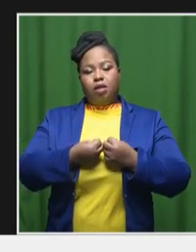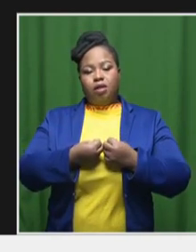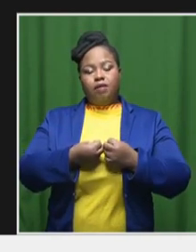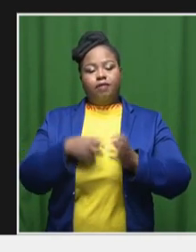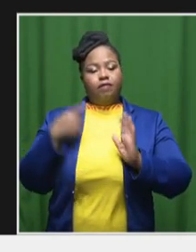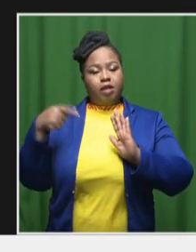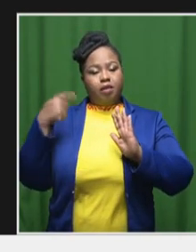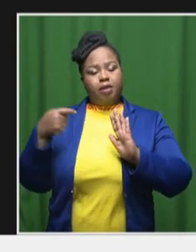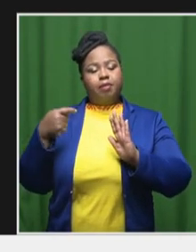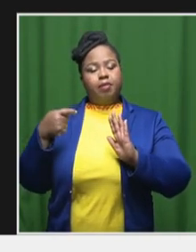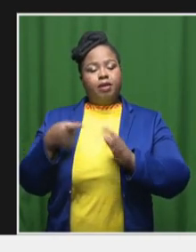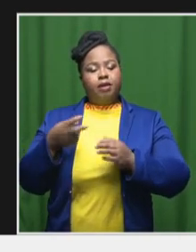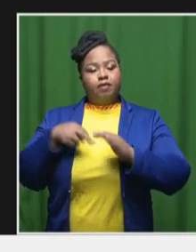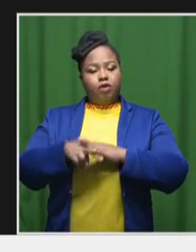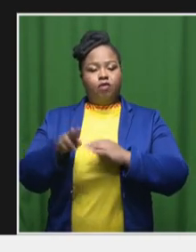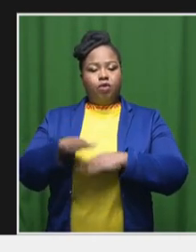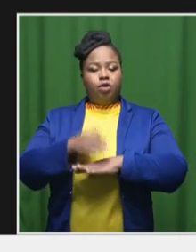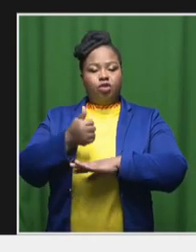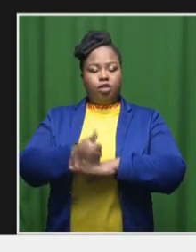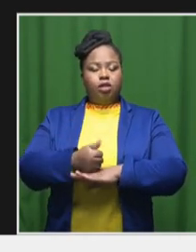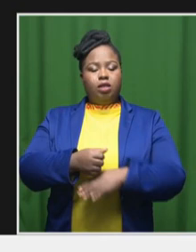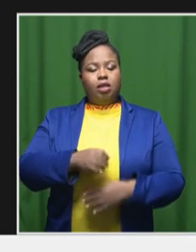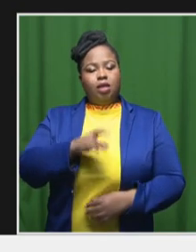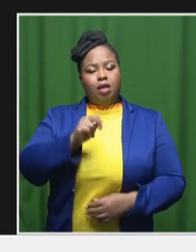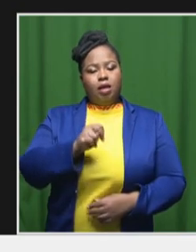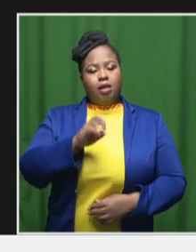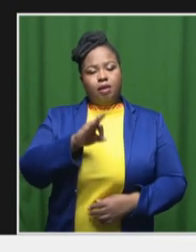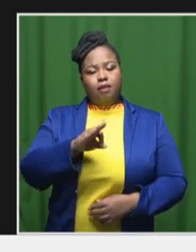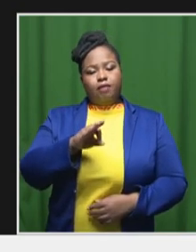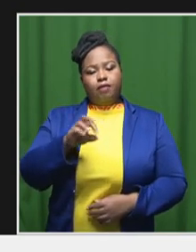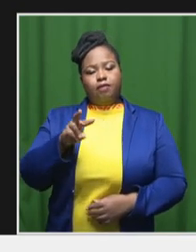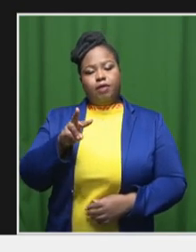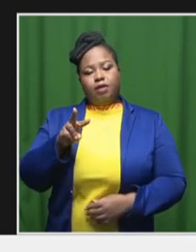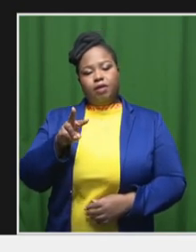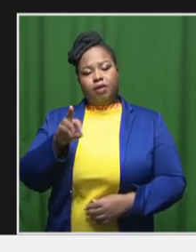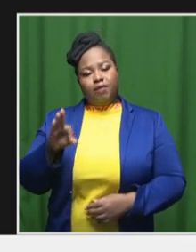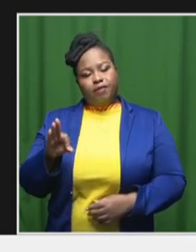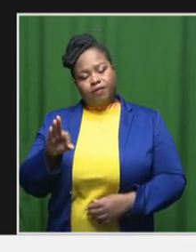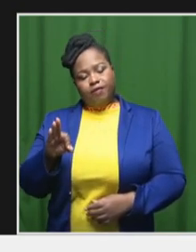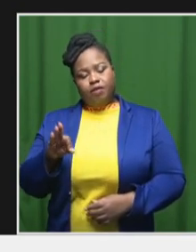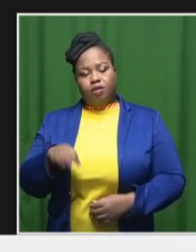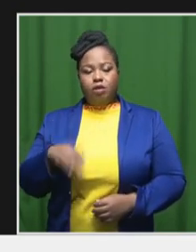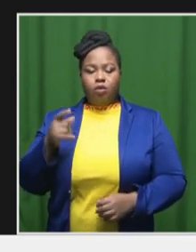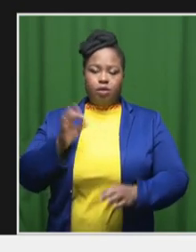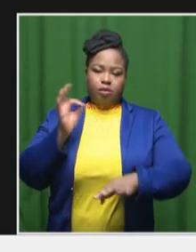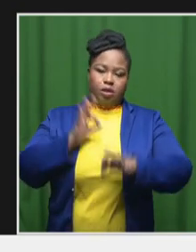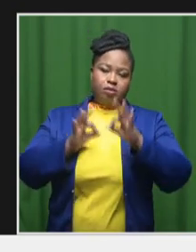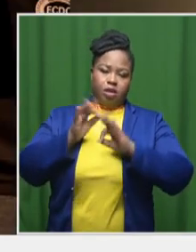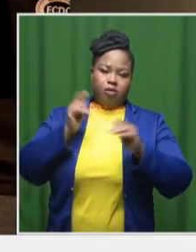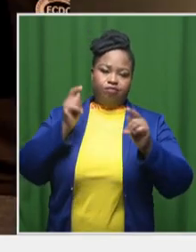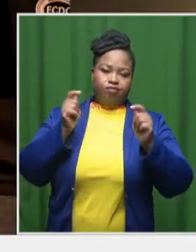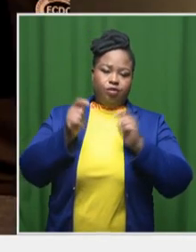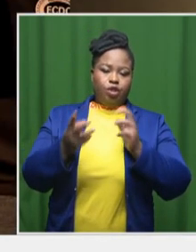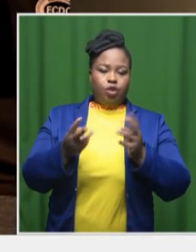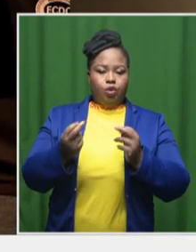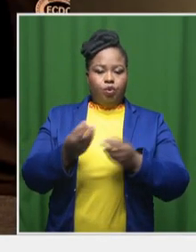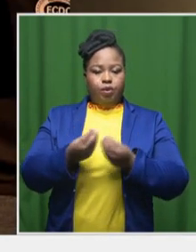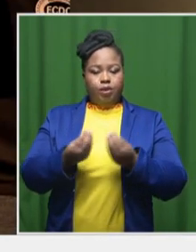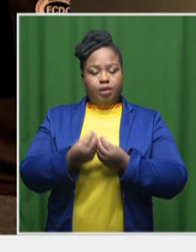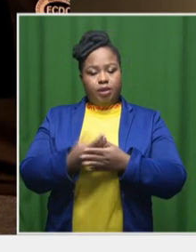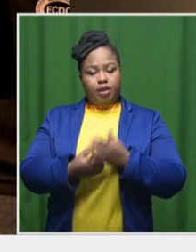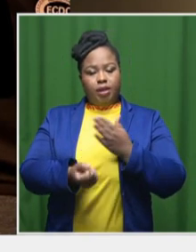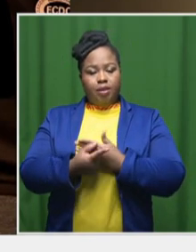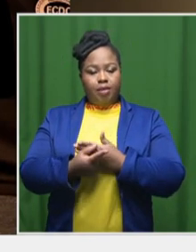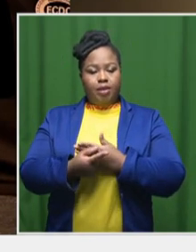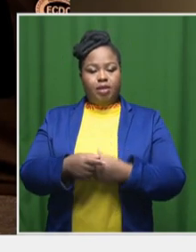that will be telling us about the trends and shifts in the film and video industry in South Africa